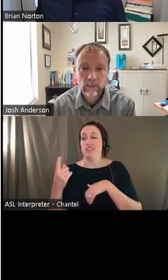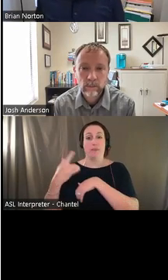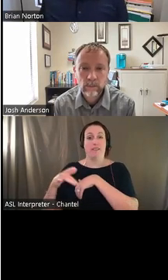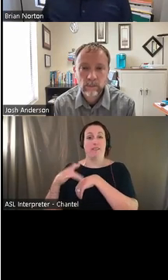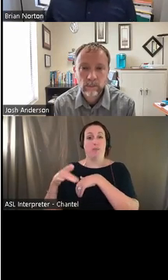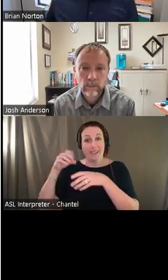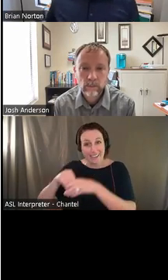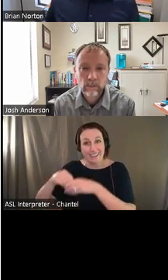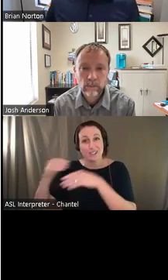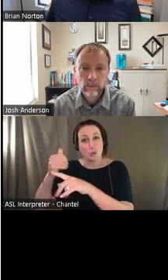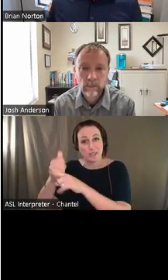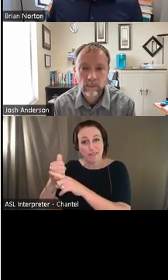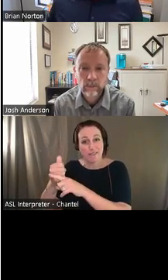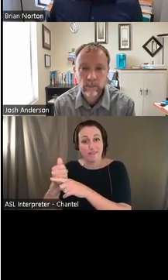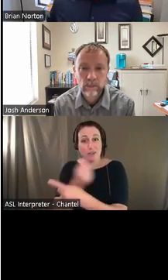let you guys go for it.